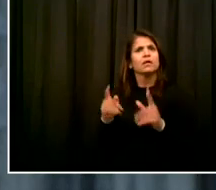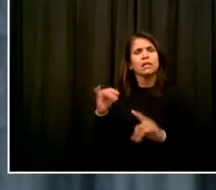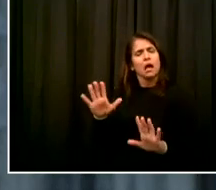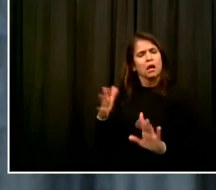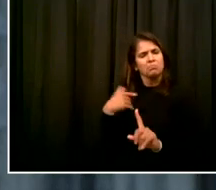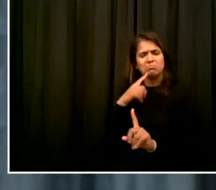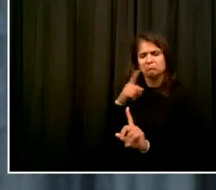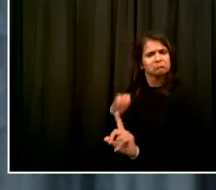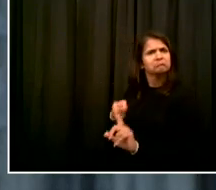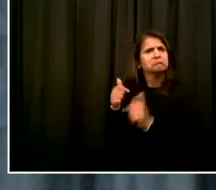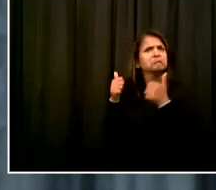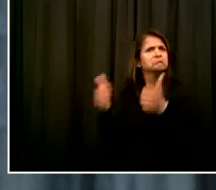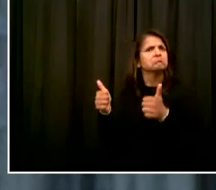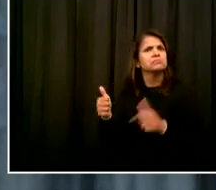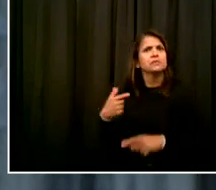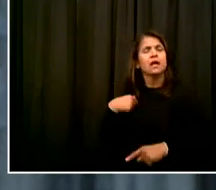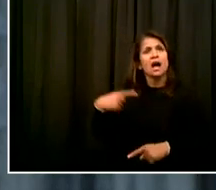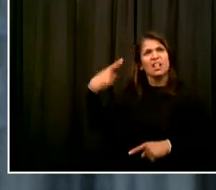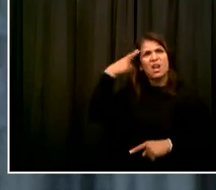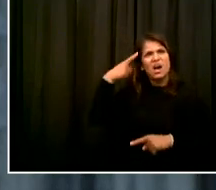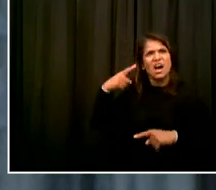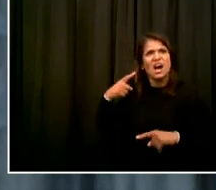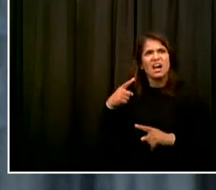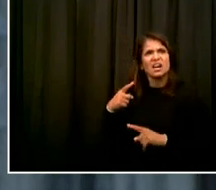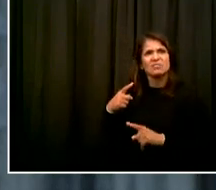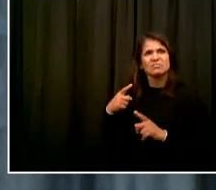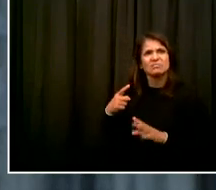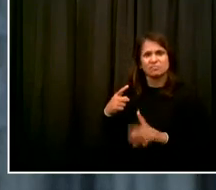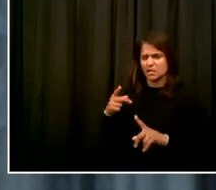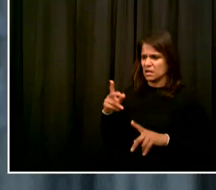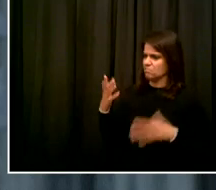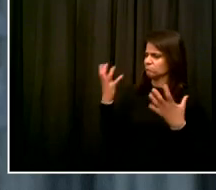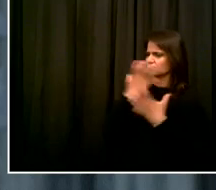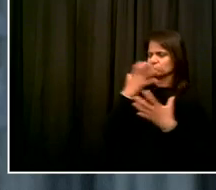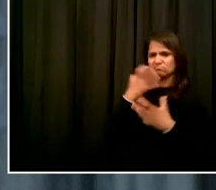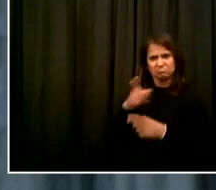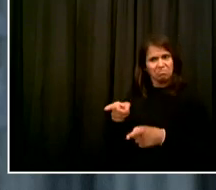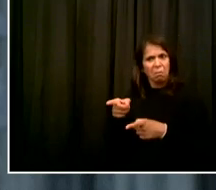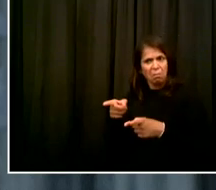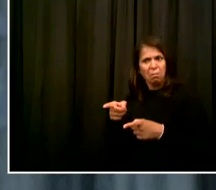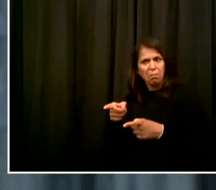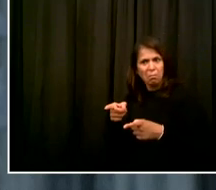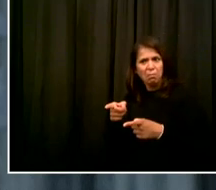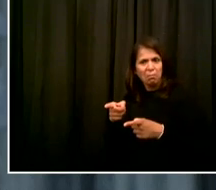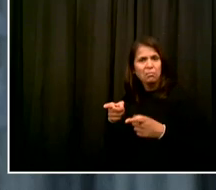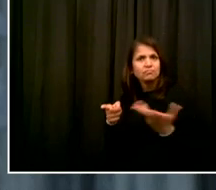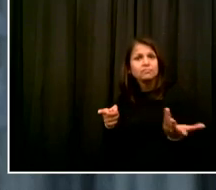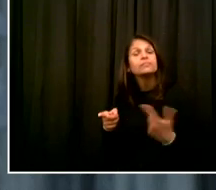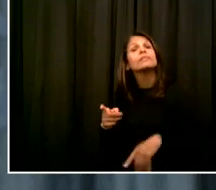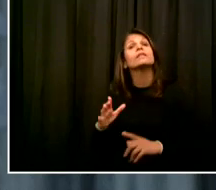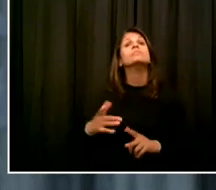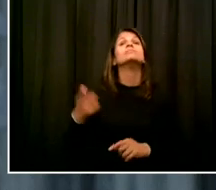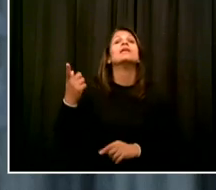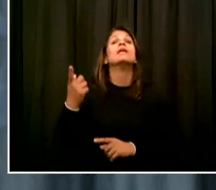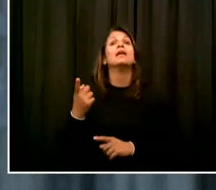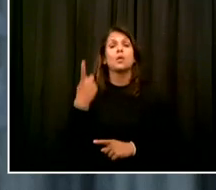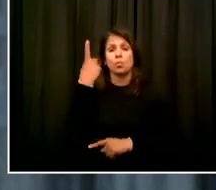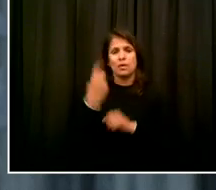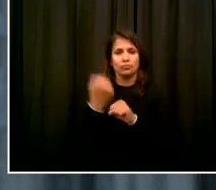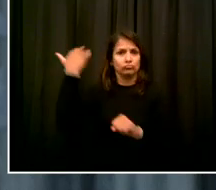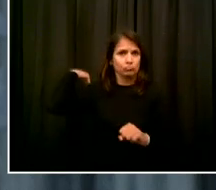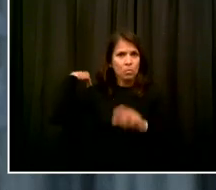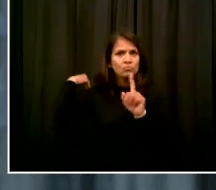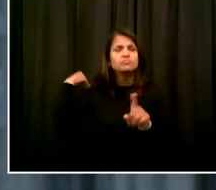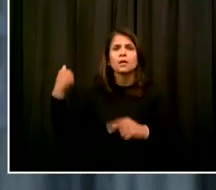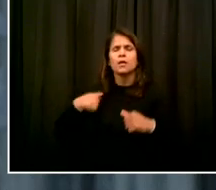last year, we created the most comprehensive program in the nation. We saw,